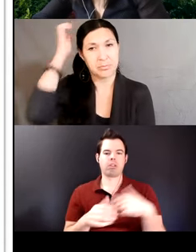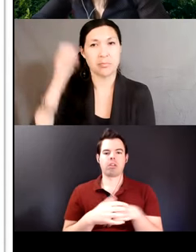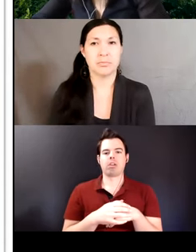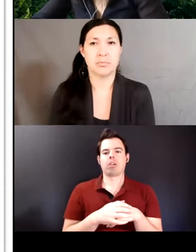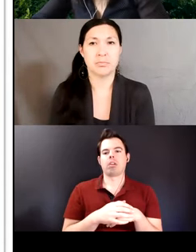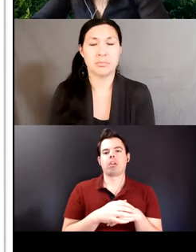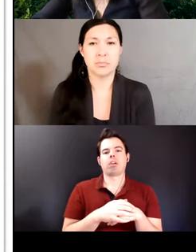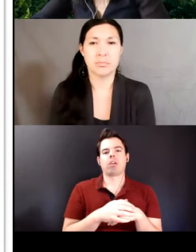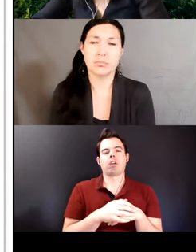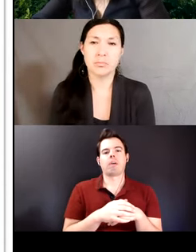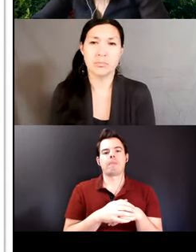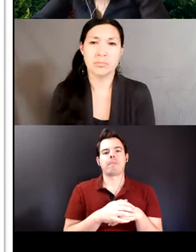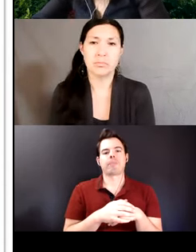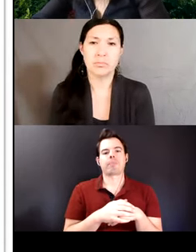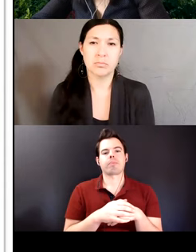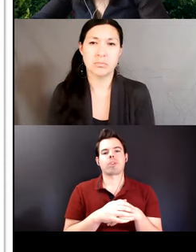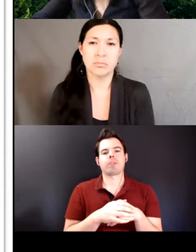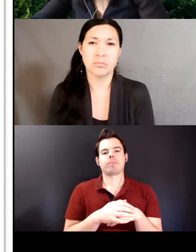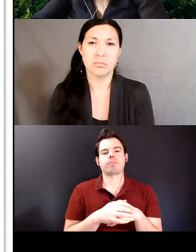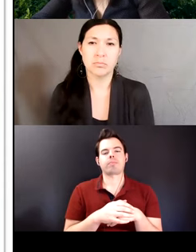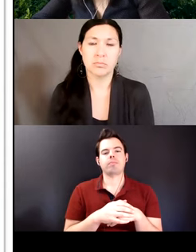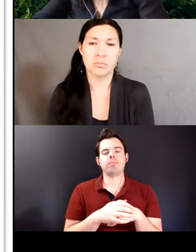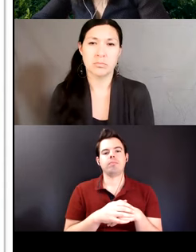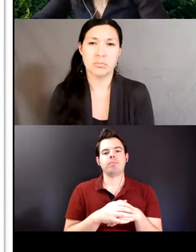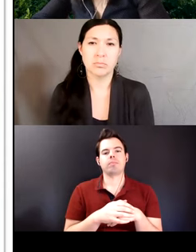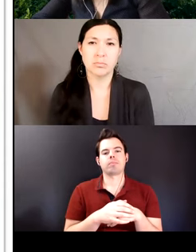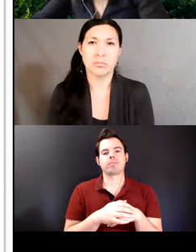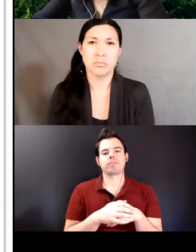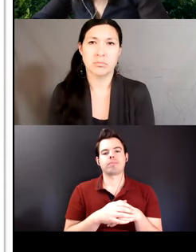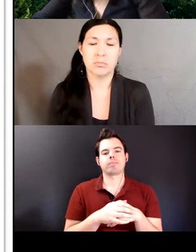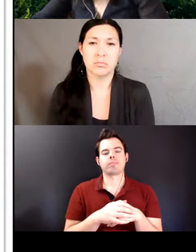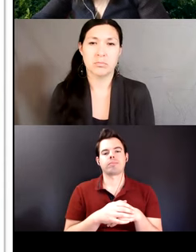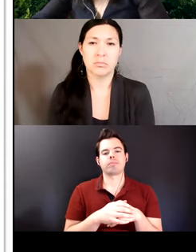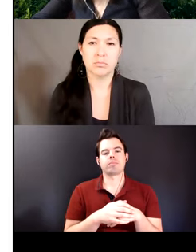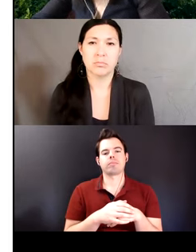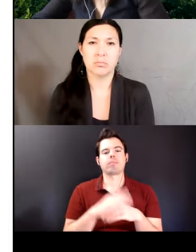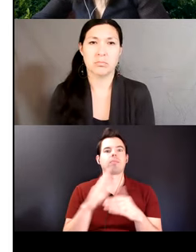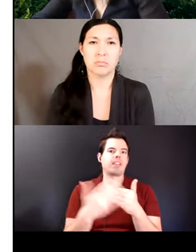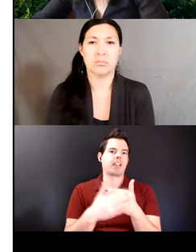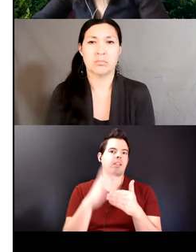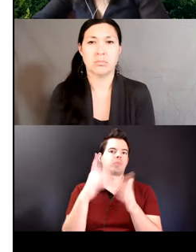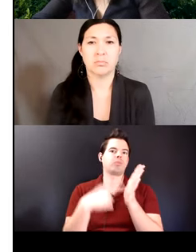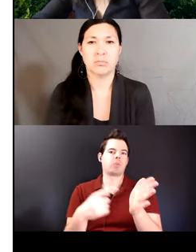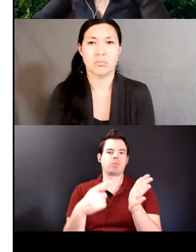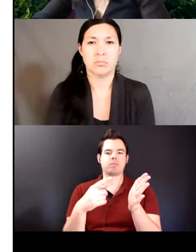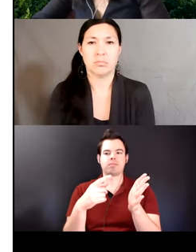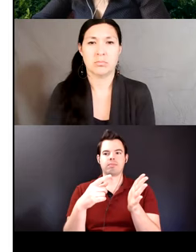show you the variation of associated motion conveyed by two complex suffixes